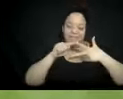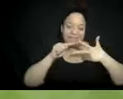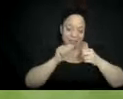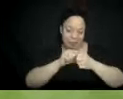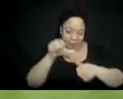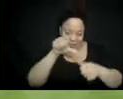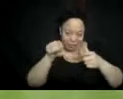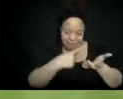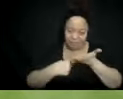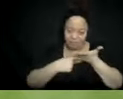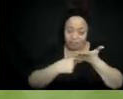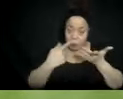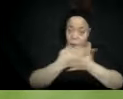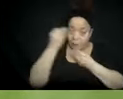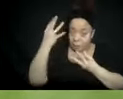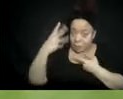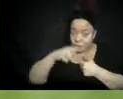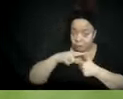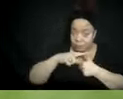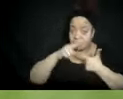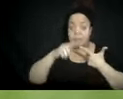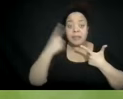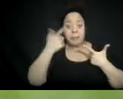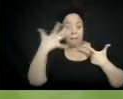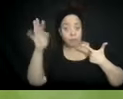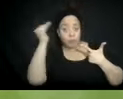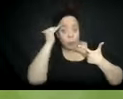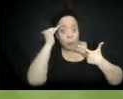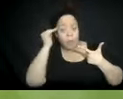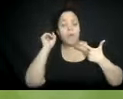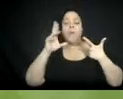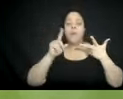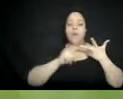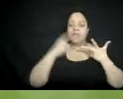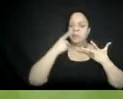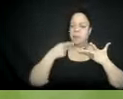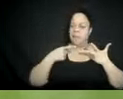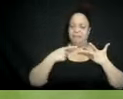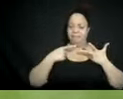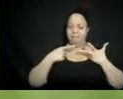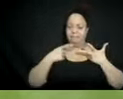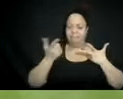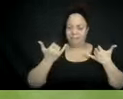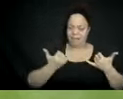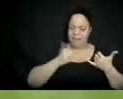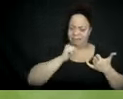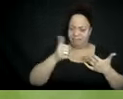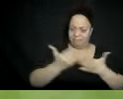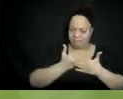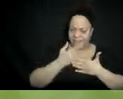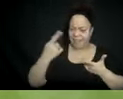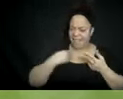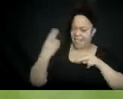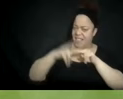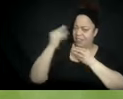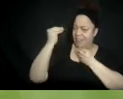If there's information that's not new to you and you have additional information to share with your group, please do that. And,